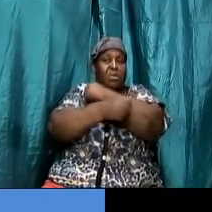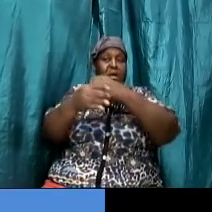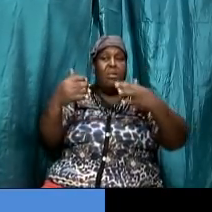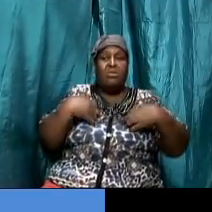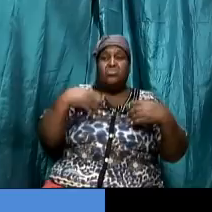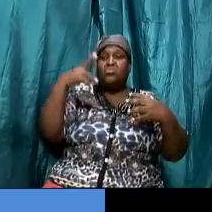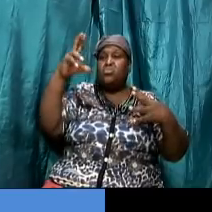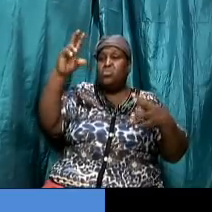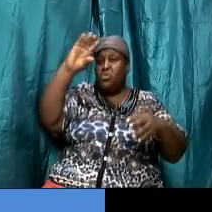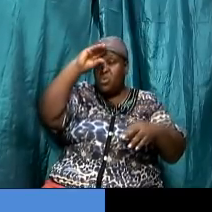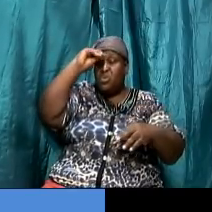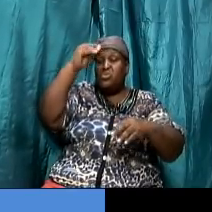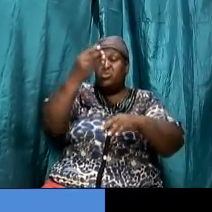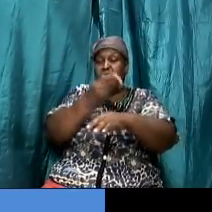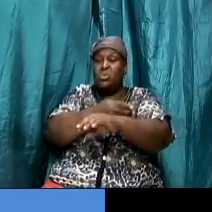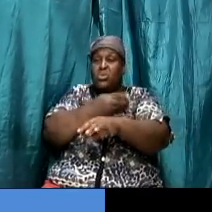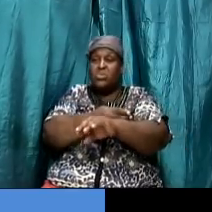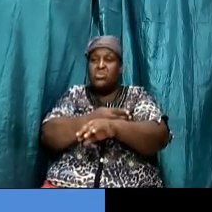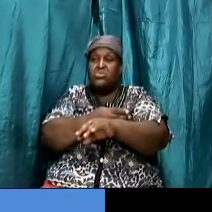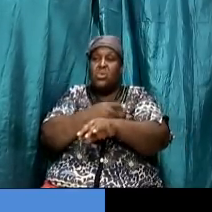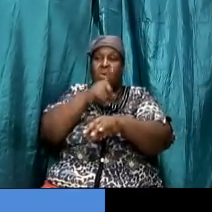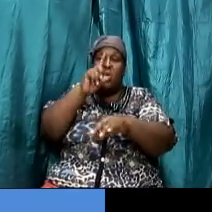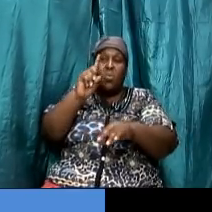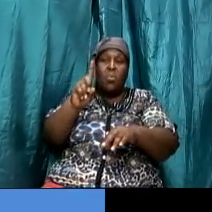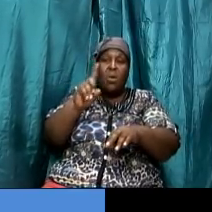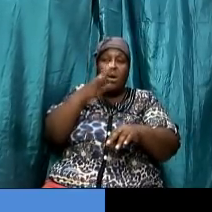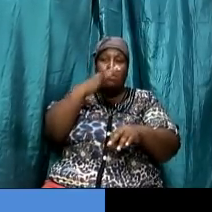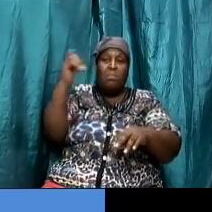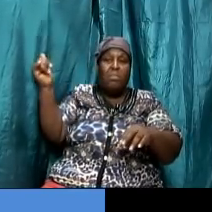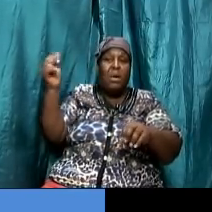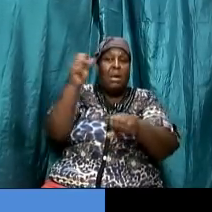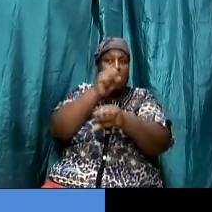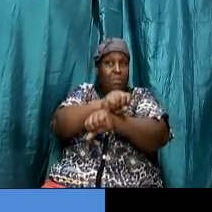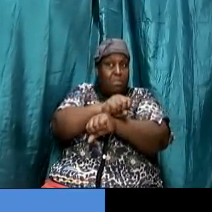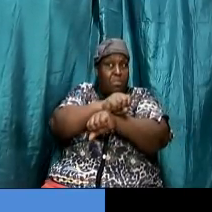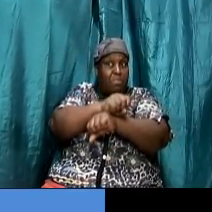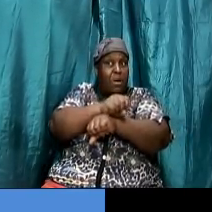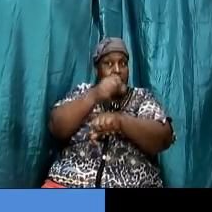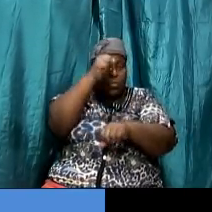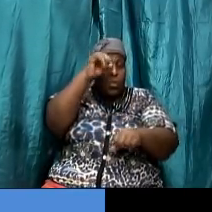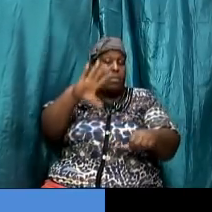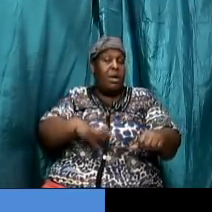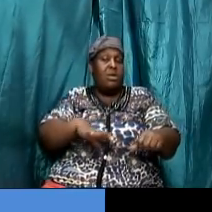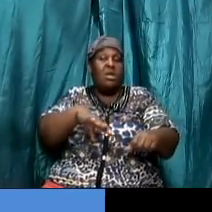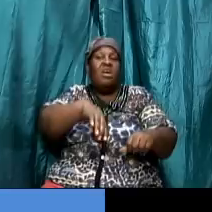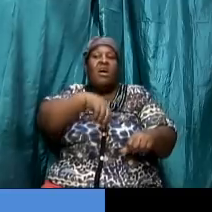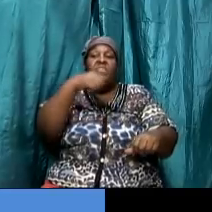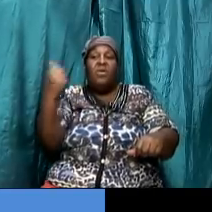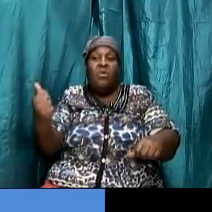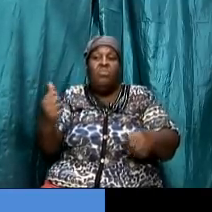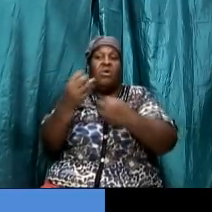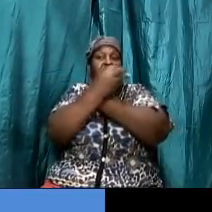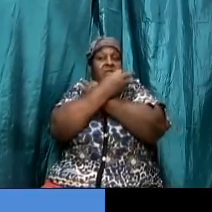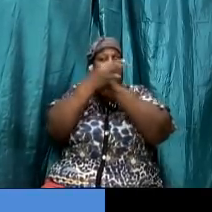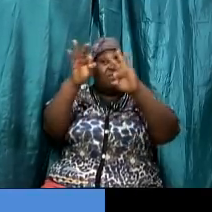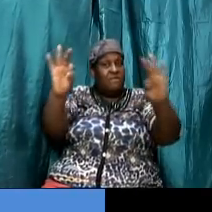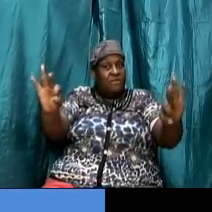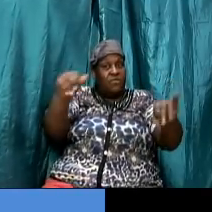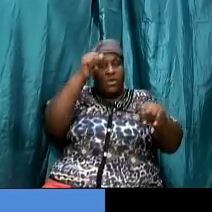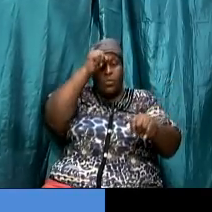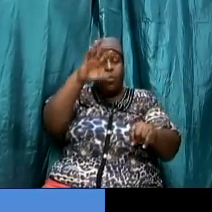two sons the one by a bond made and the other by a free woman